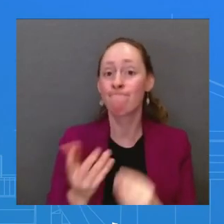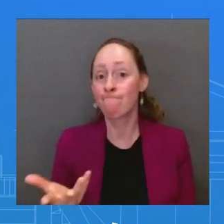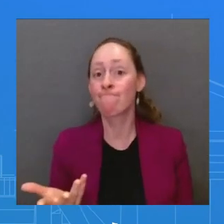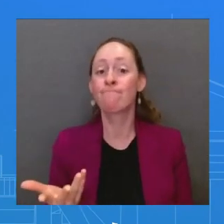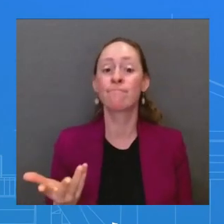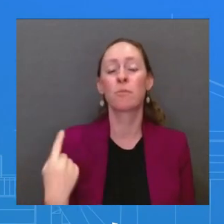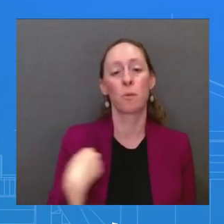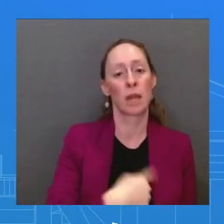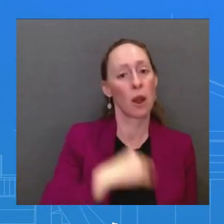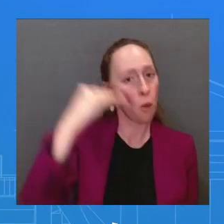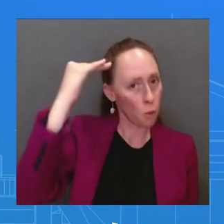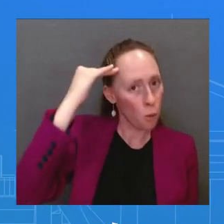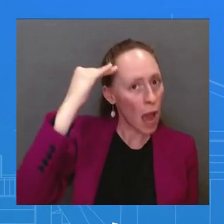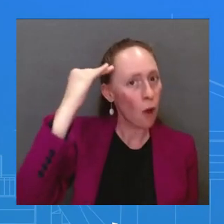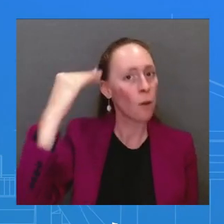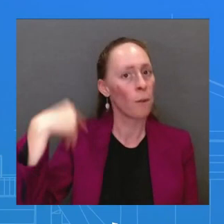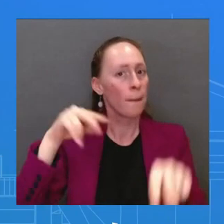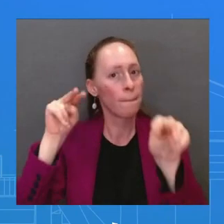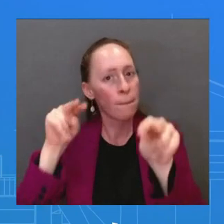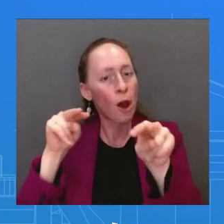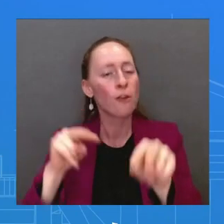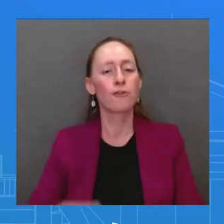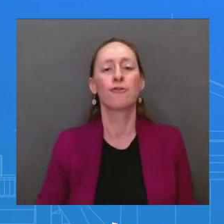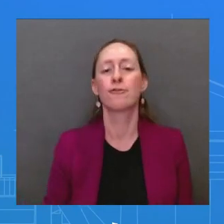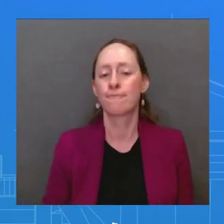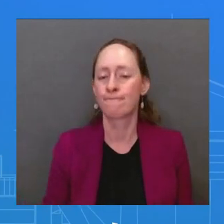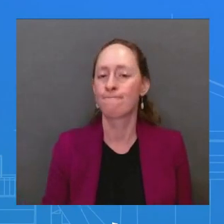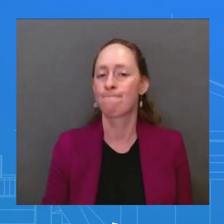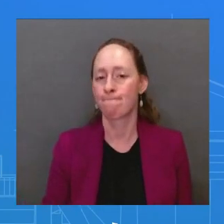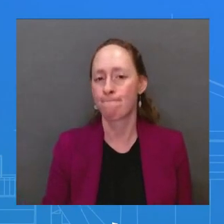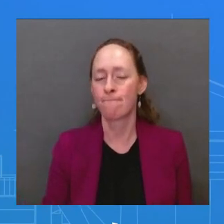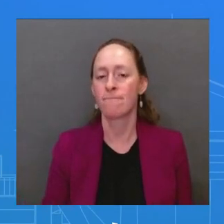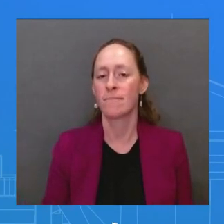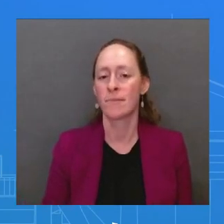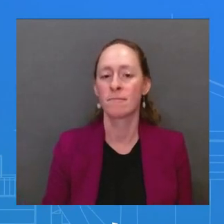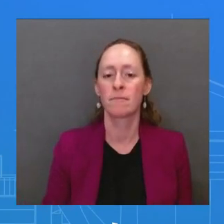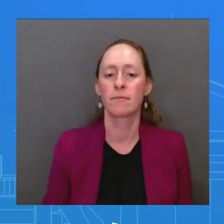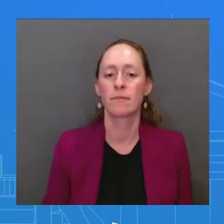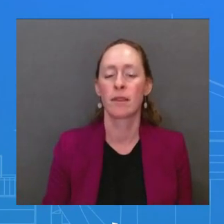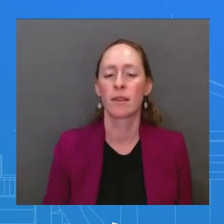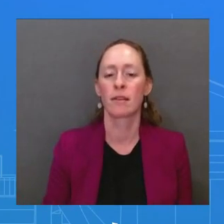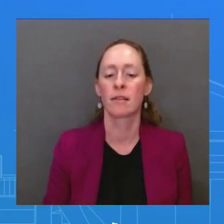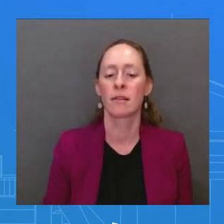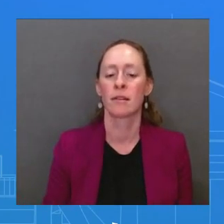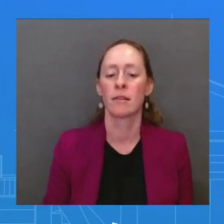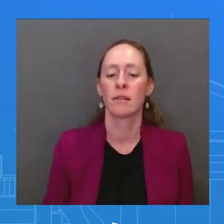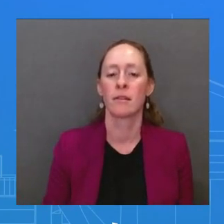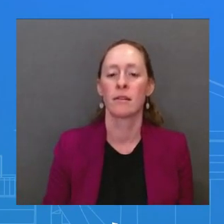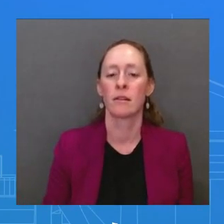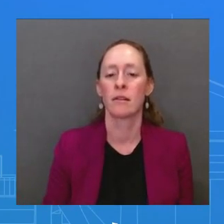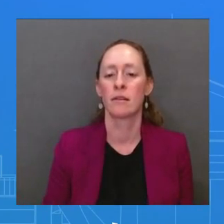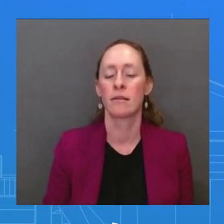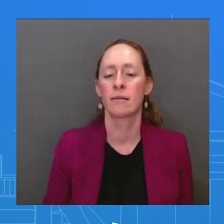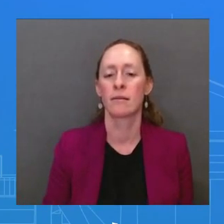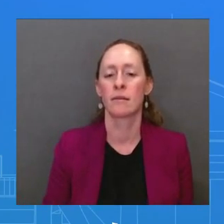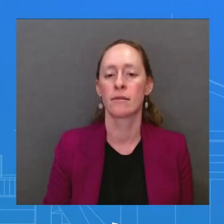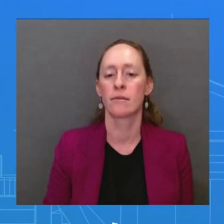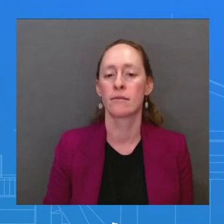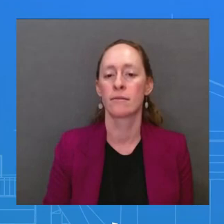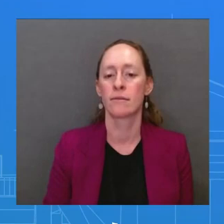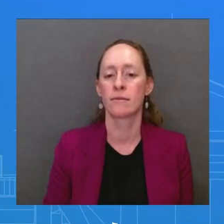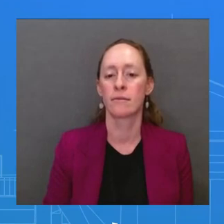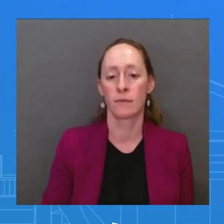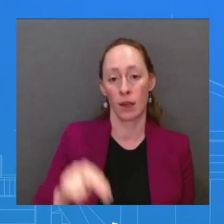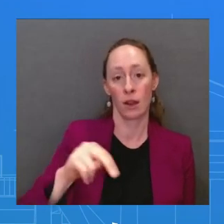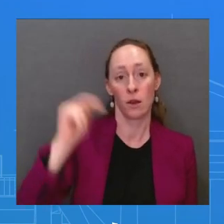where we have information that the leadership of North Korea sees this as potentially leading to leader-level engagement. And I would